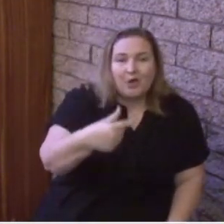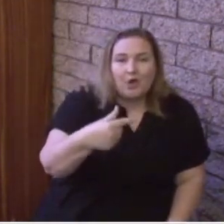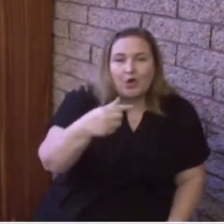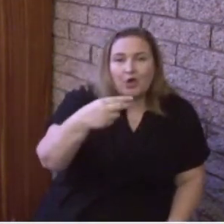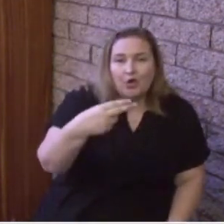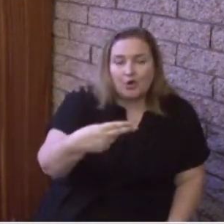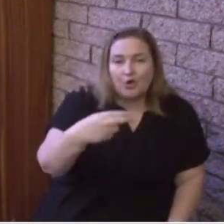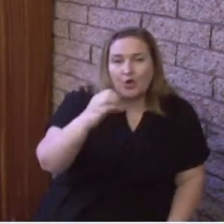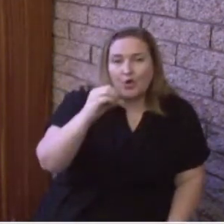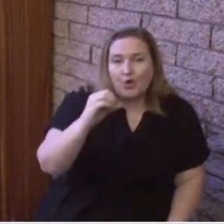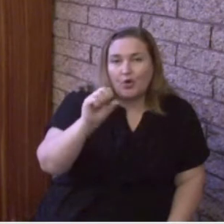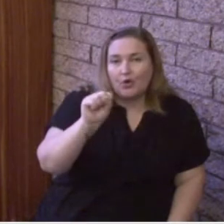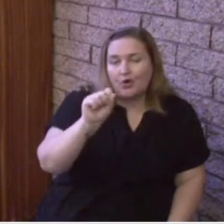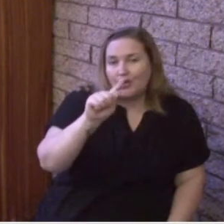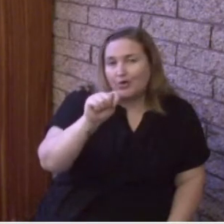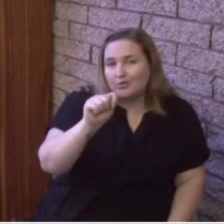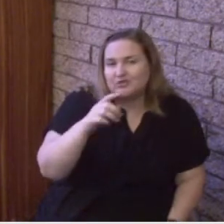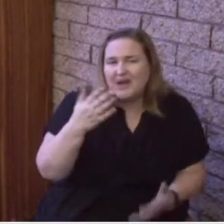maybe a little bit nervous.